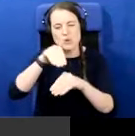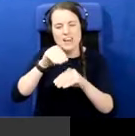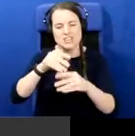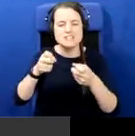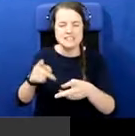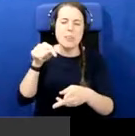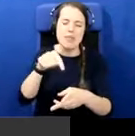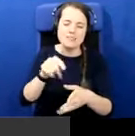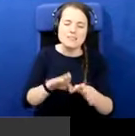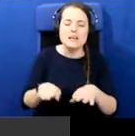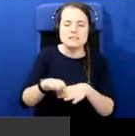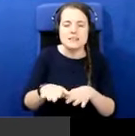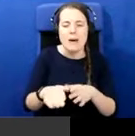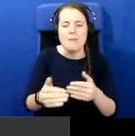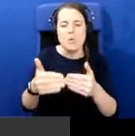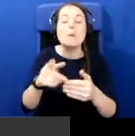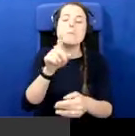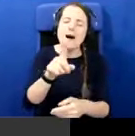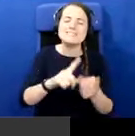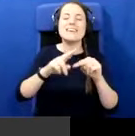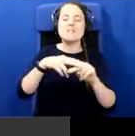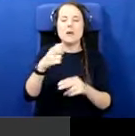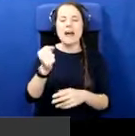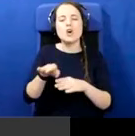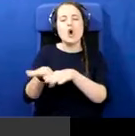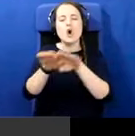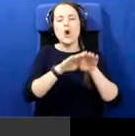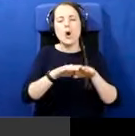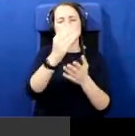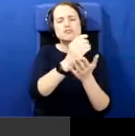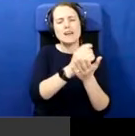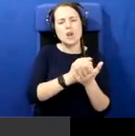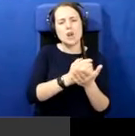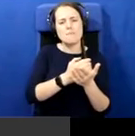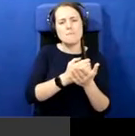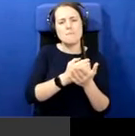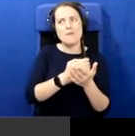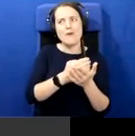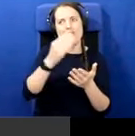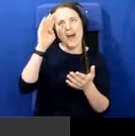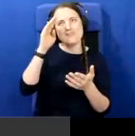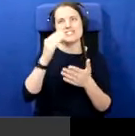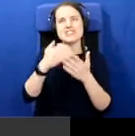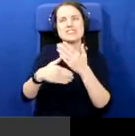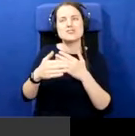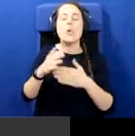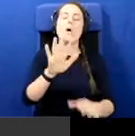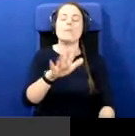we had a common curriculum of Irish history, the problem at the minute is that the